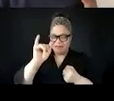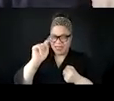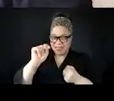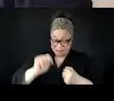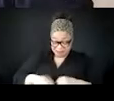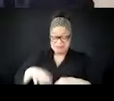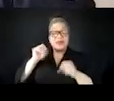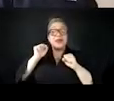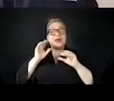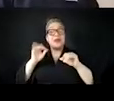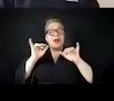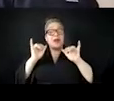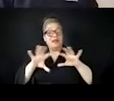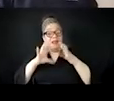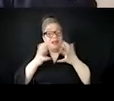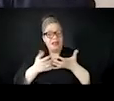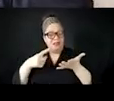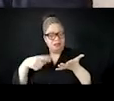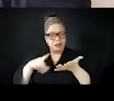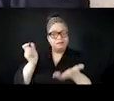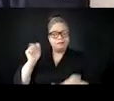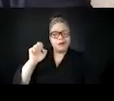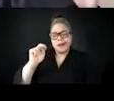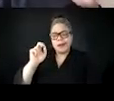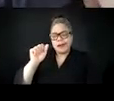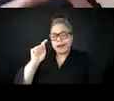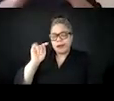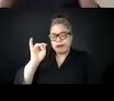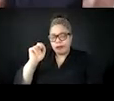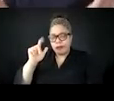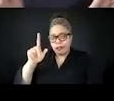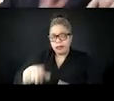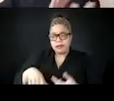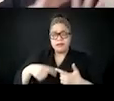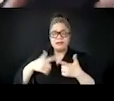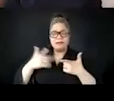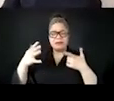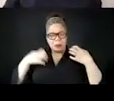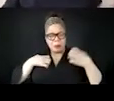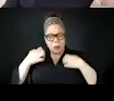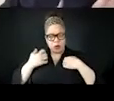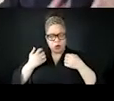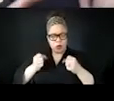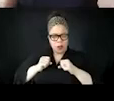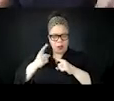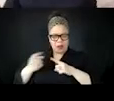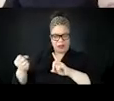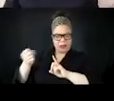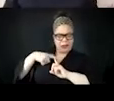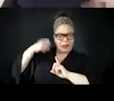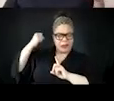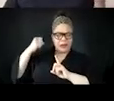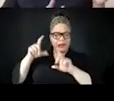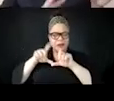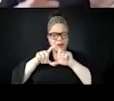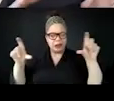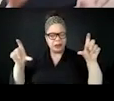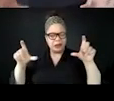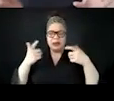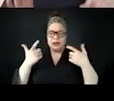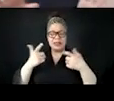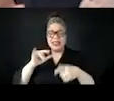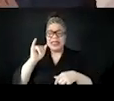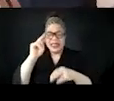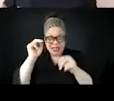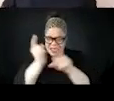in accurate and inflammatory or misleading drawings. And I should say also that this presentation, I originally put it together to